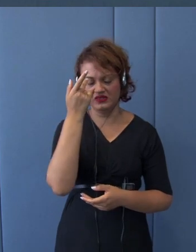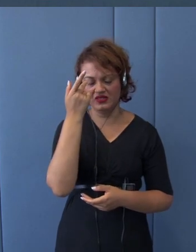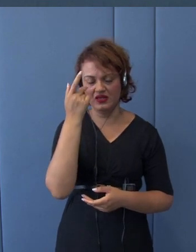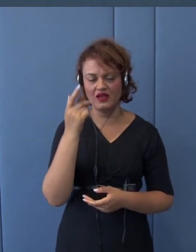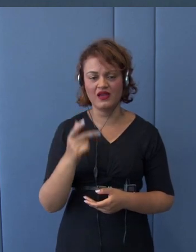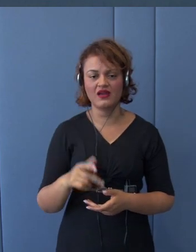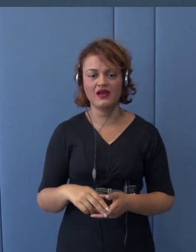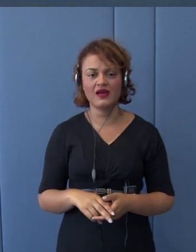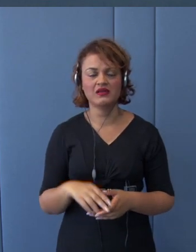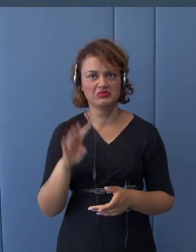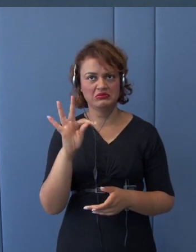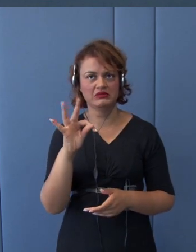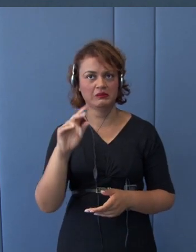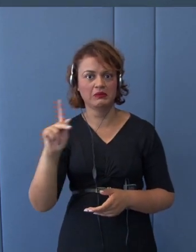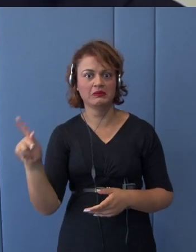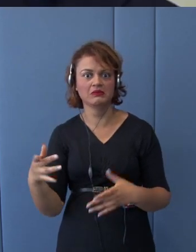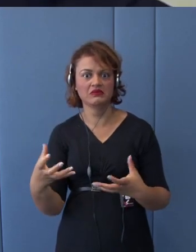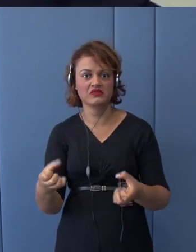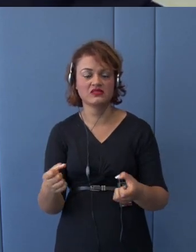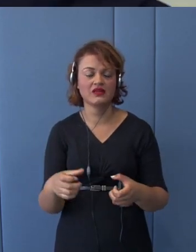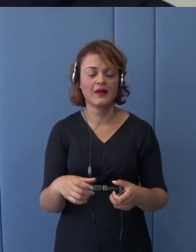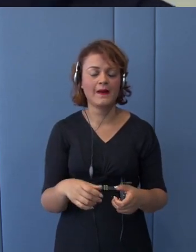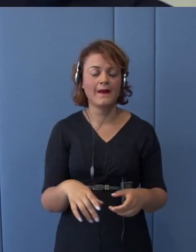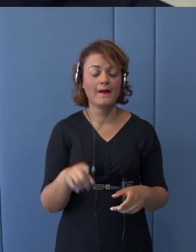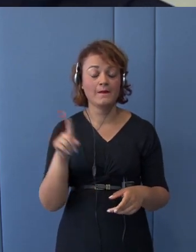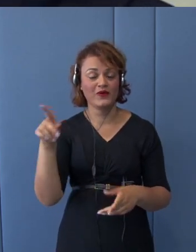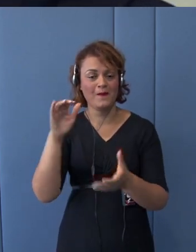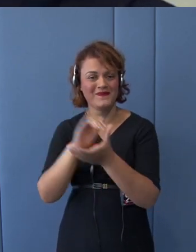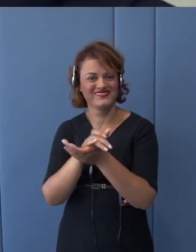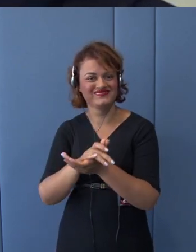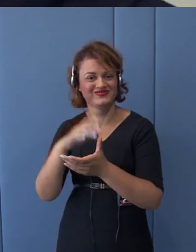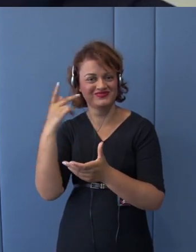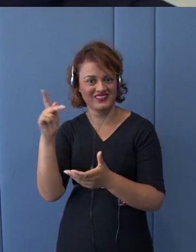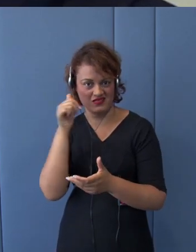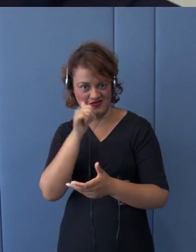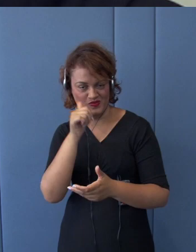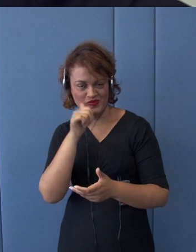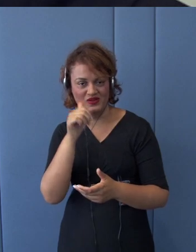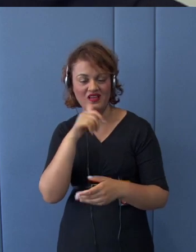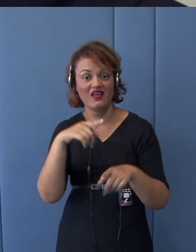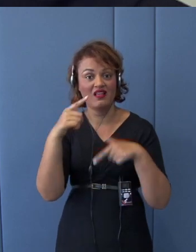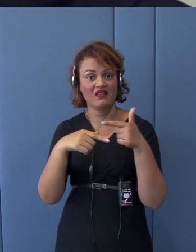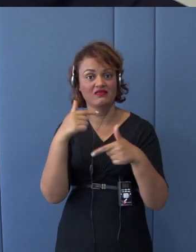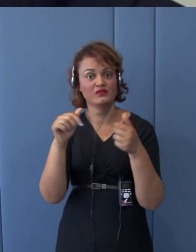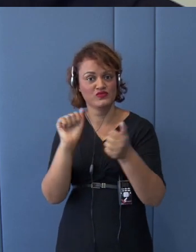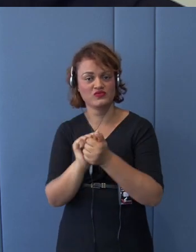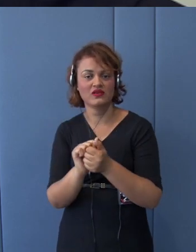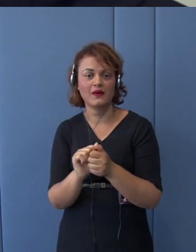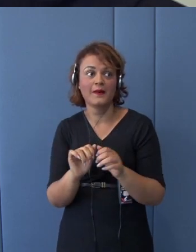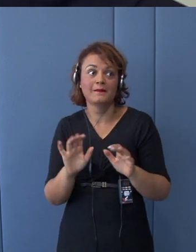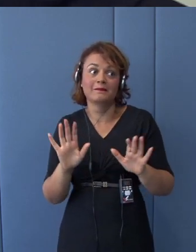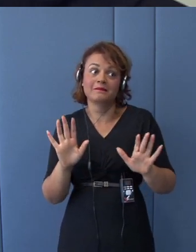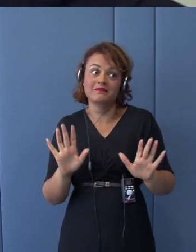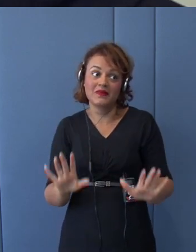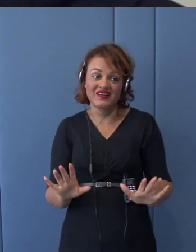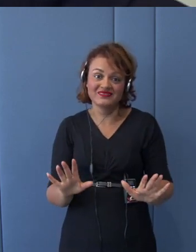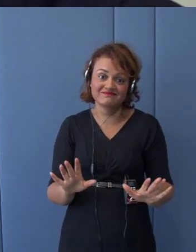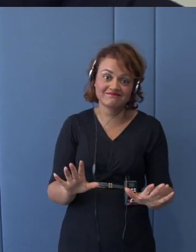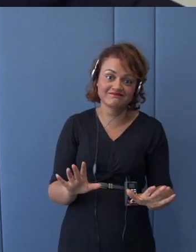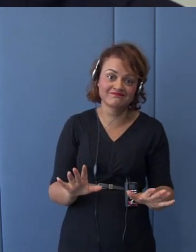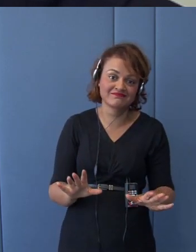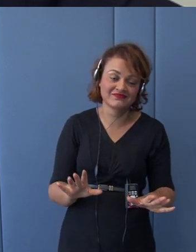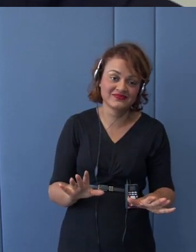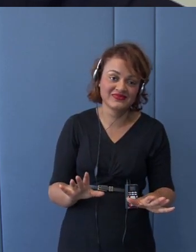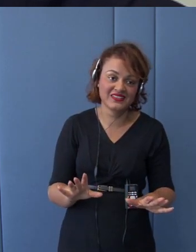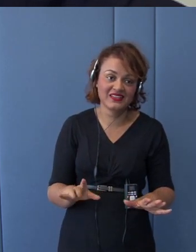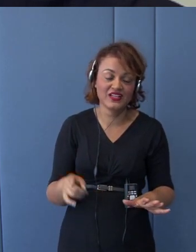regard to the NAFTA, North American Free Trade Agreement. But, unfortunately, against our all expectations,